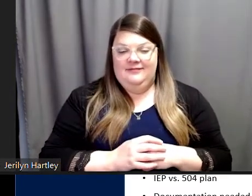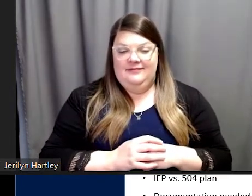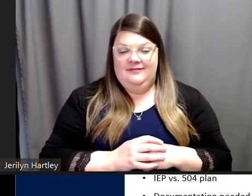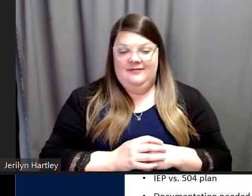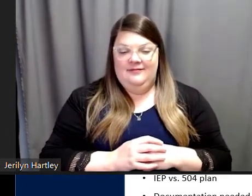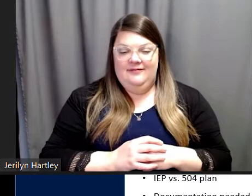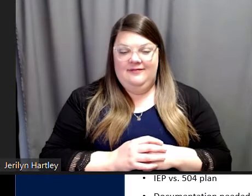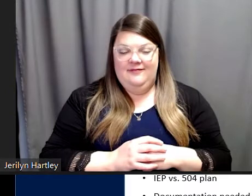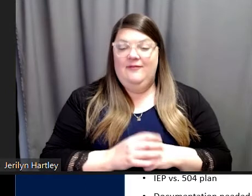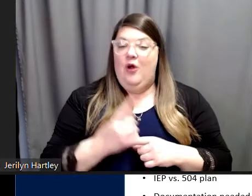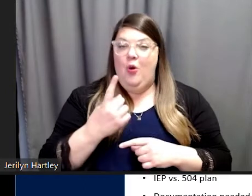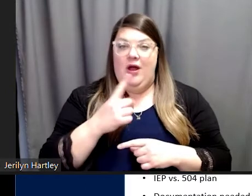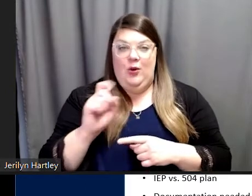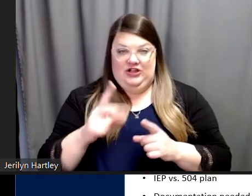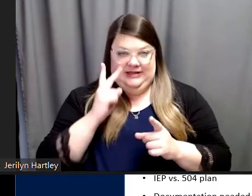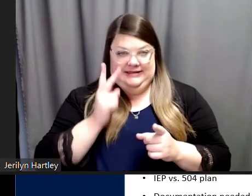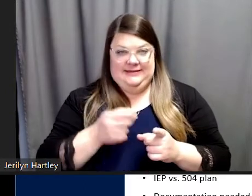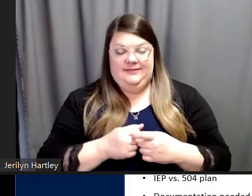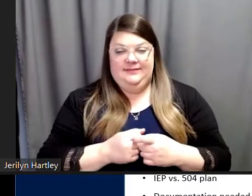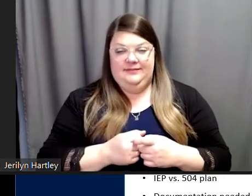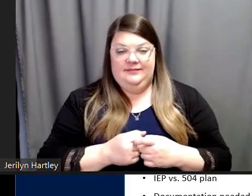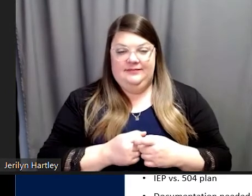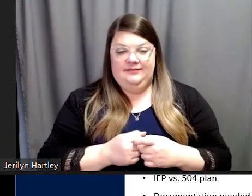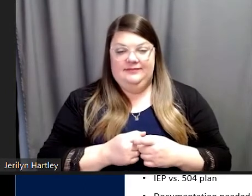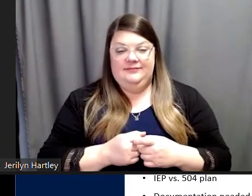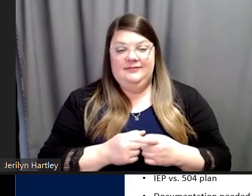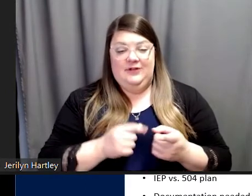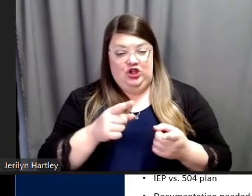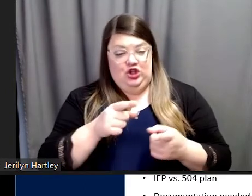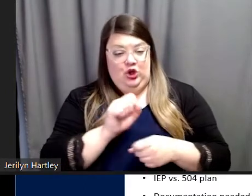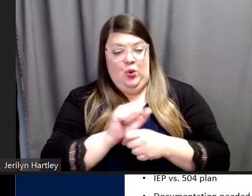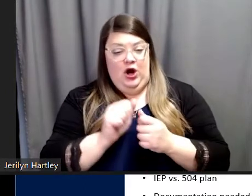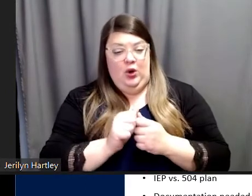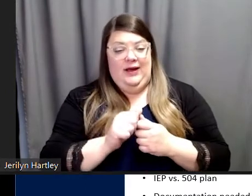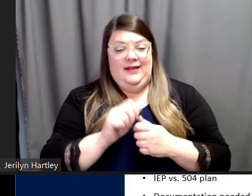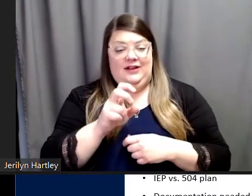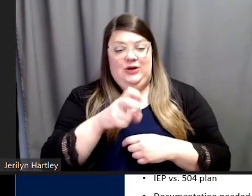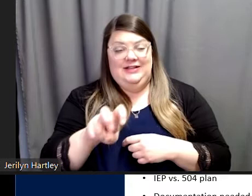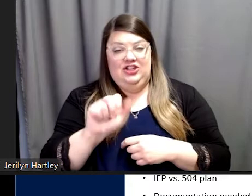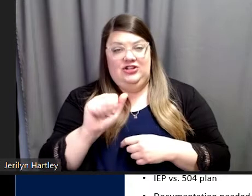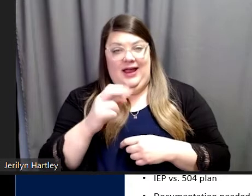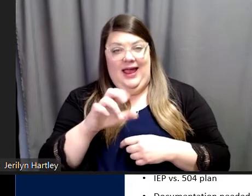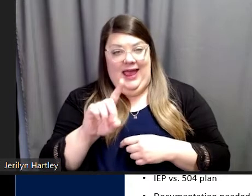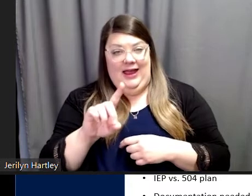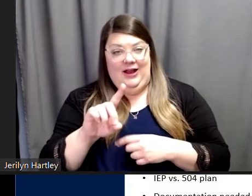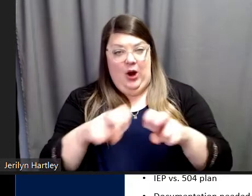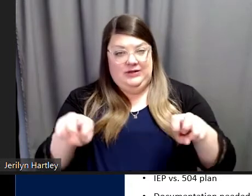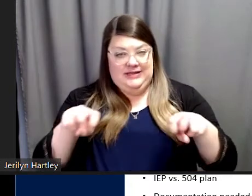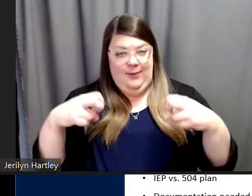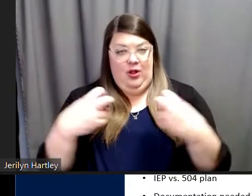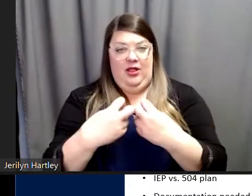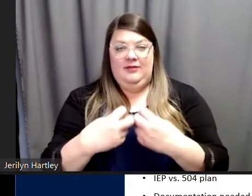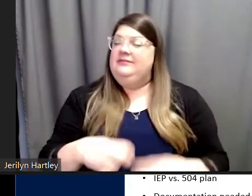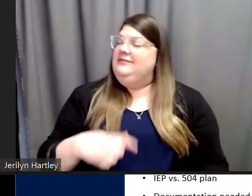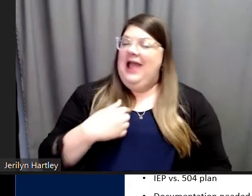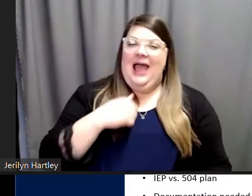Oh, there is a question. Ray, do you work with the Transition Ahead Roundtable? I do not.